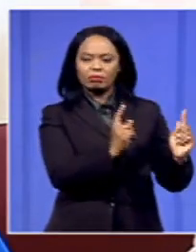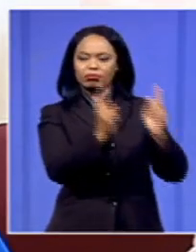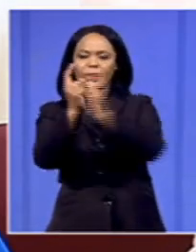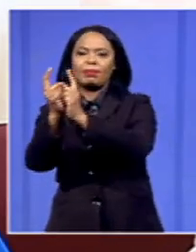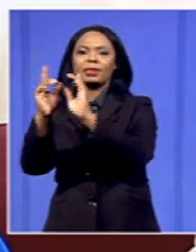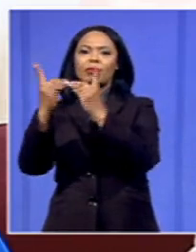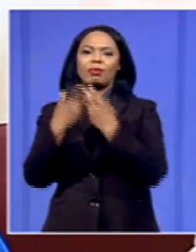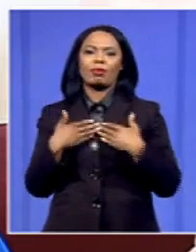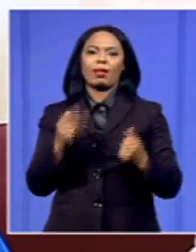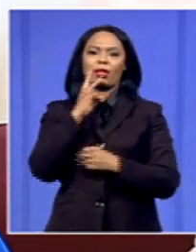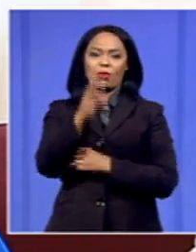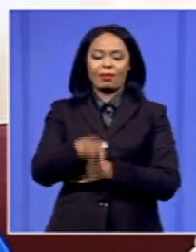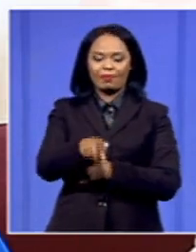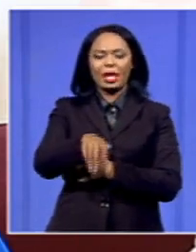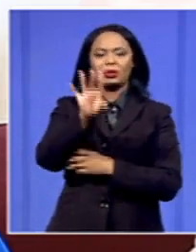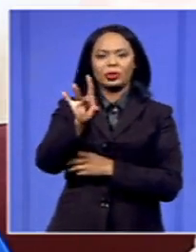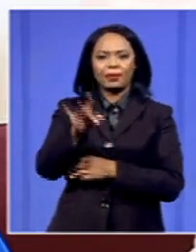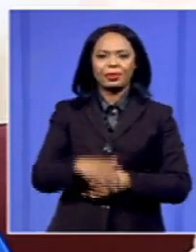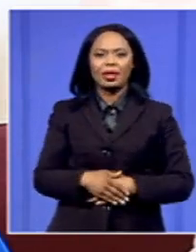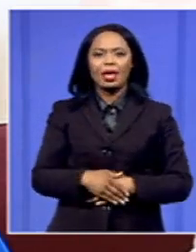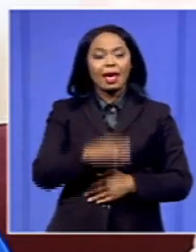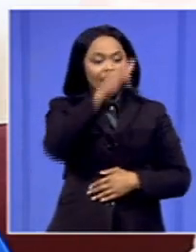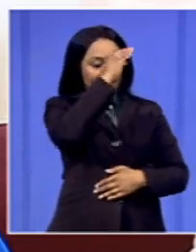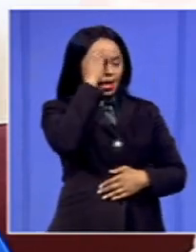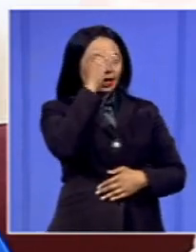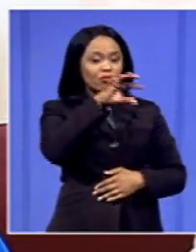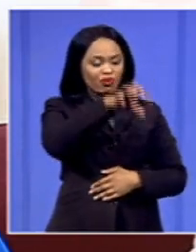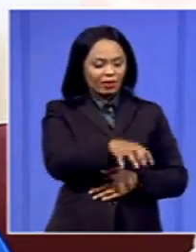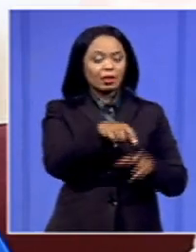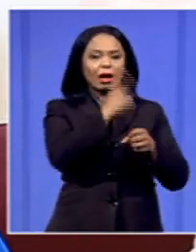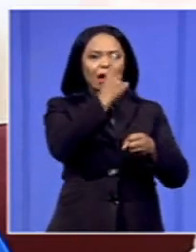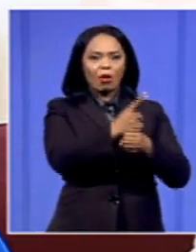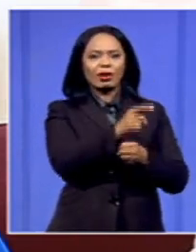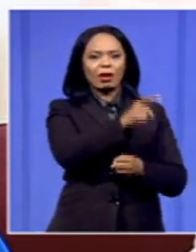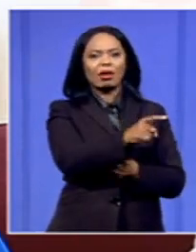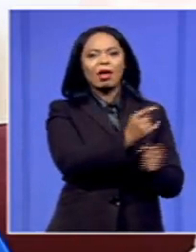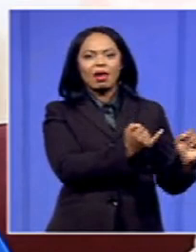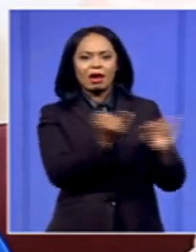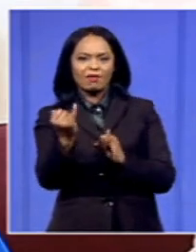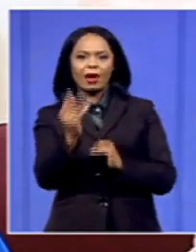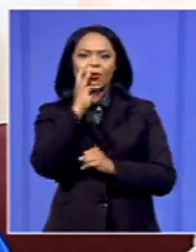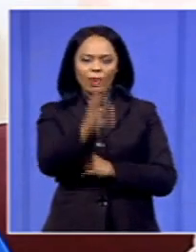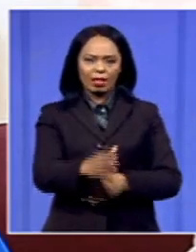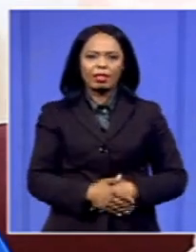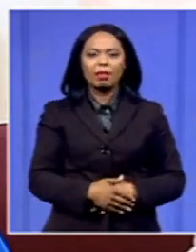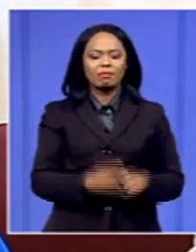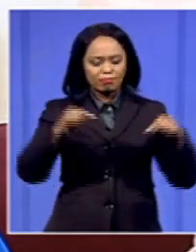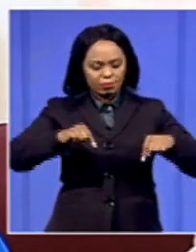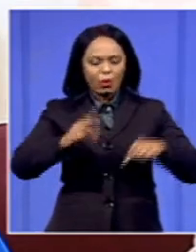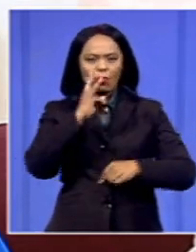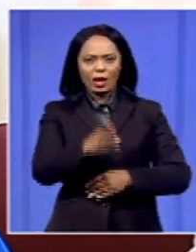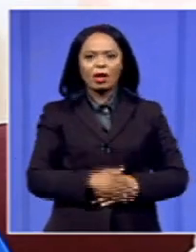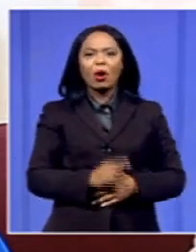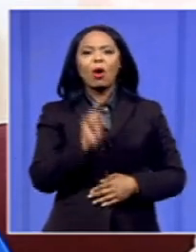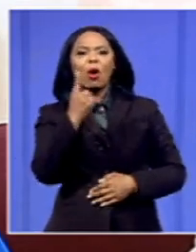So we will be inviting all the nurses in this province, because this is not about the nurses that have not been paid,